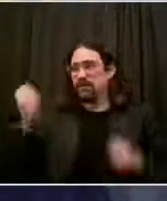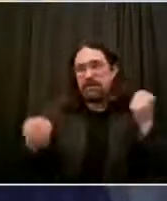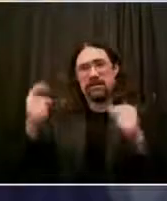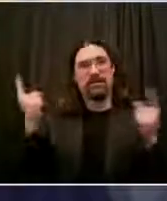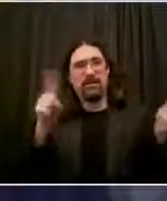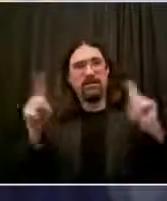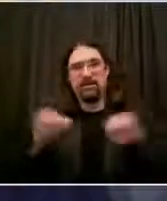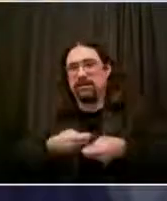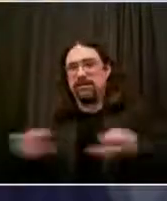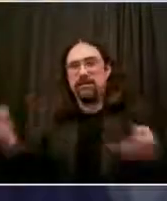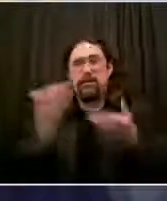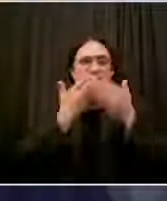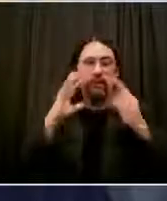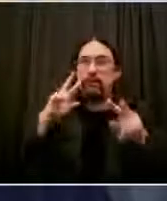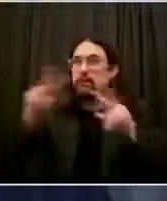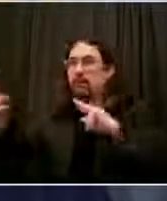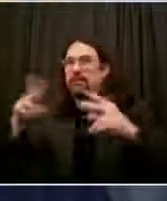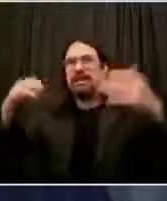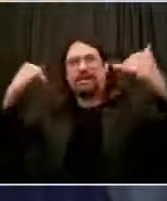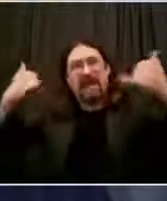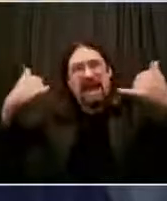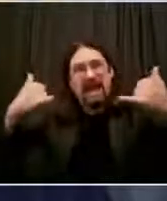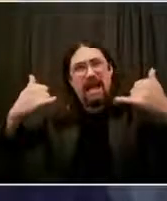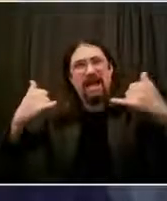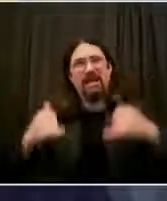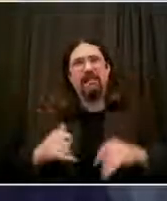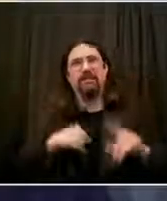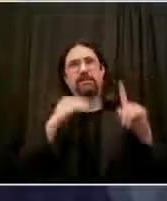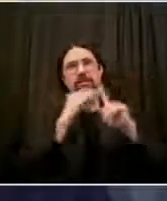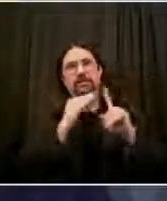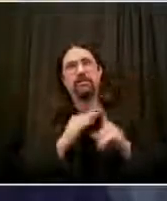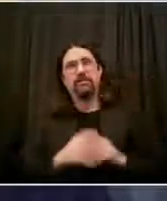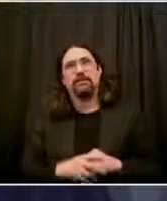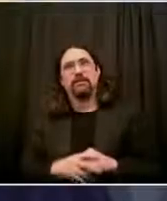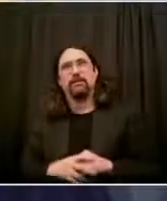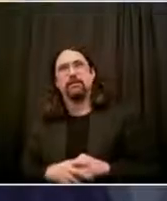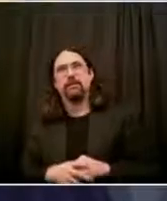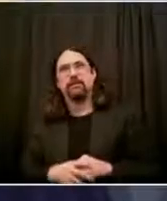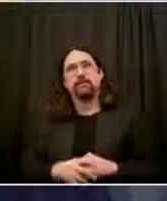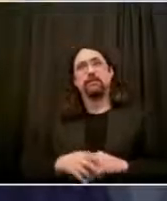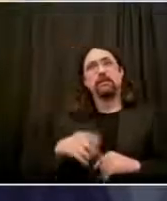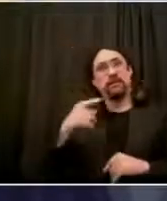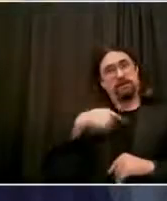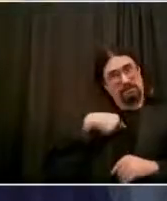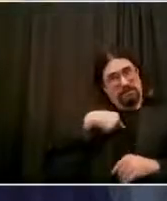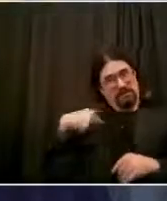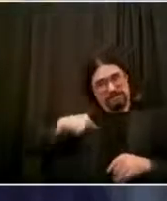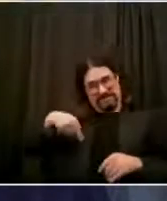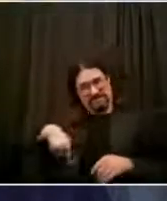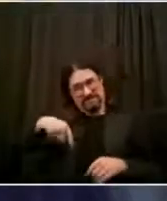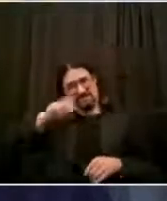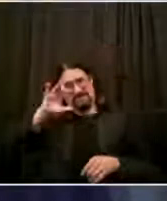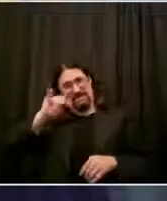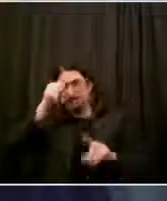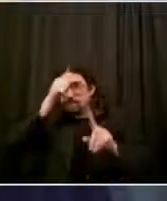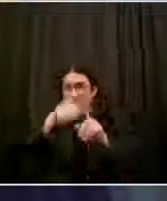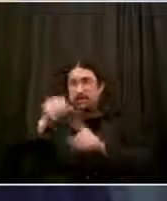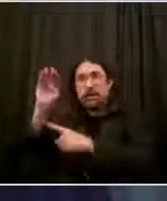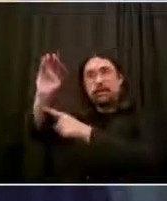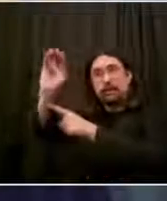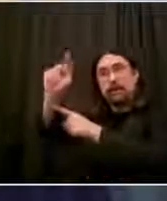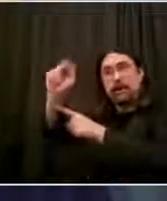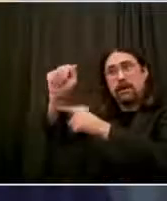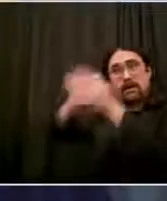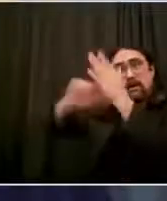their own personnel creatively. I think we can work together and make this work. But I do think a human directive